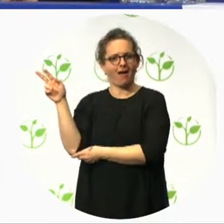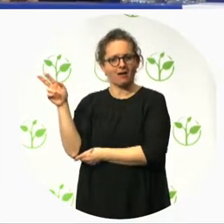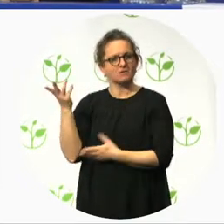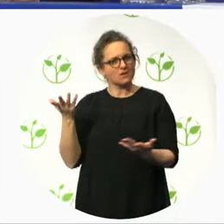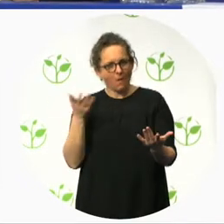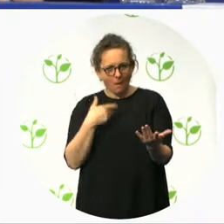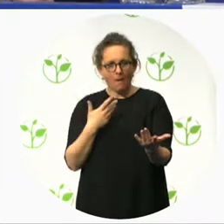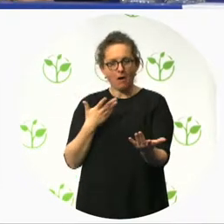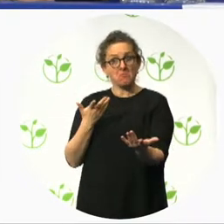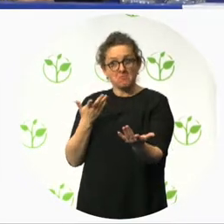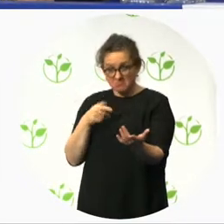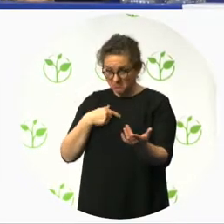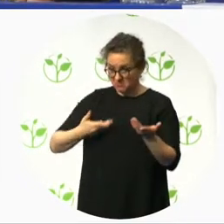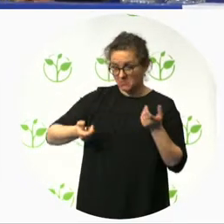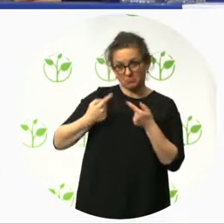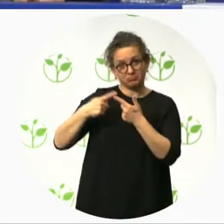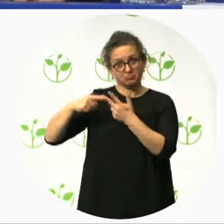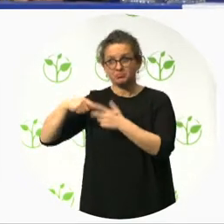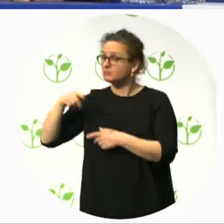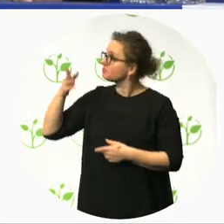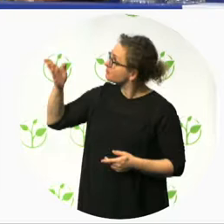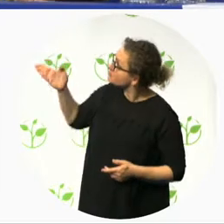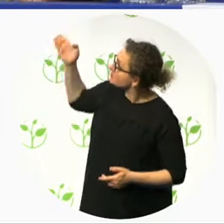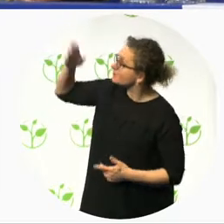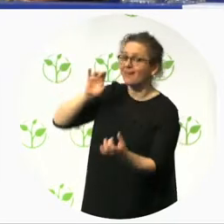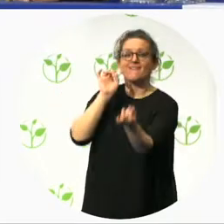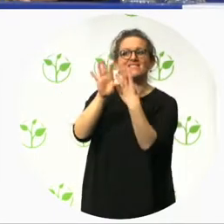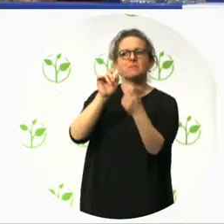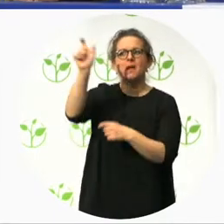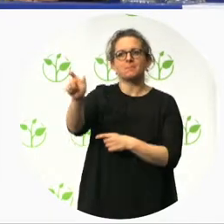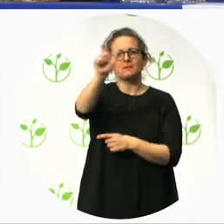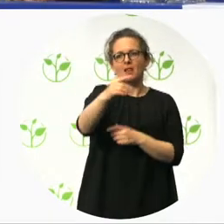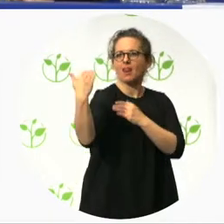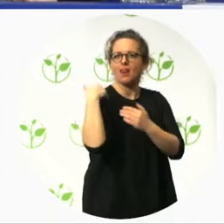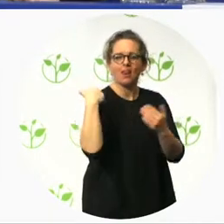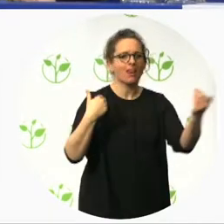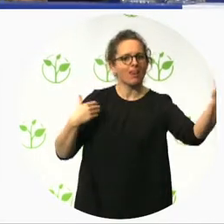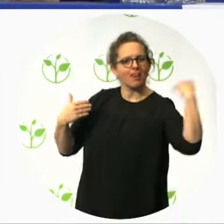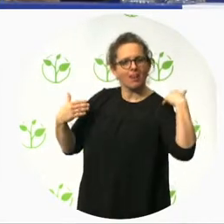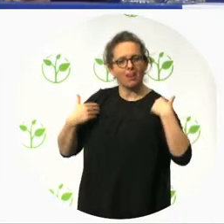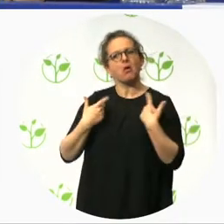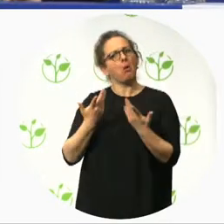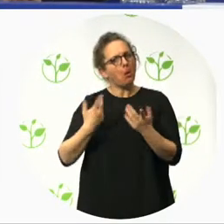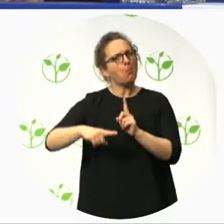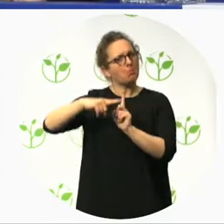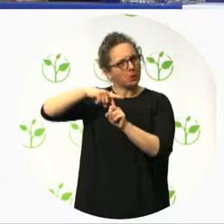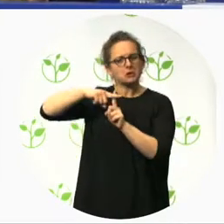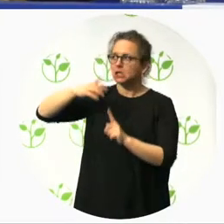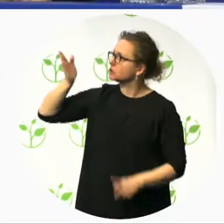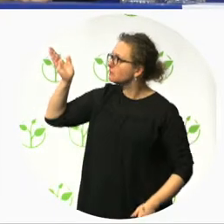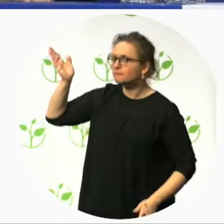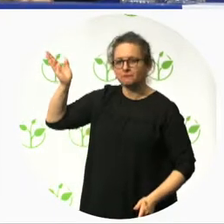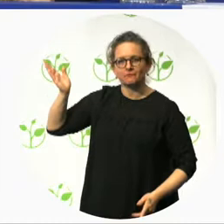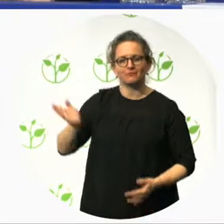Here, some of them, even a teacher at